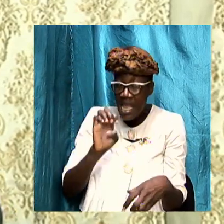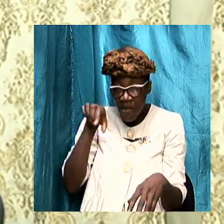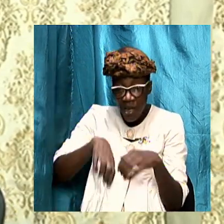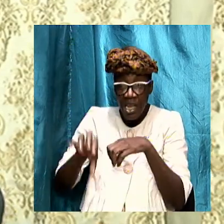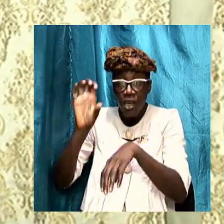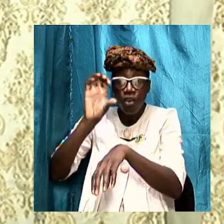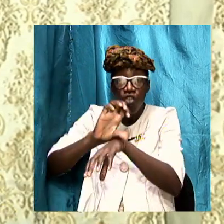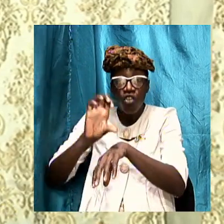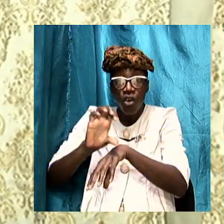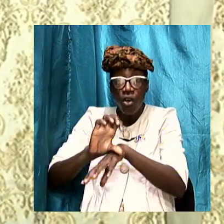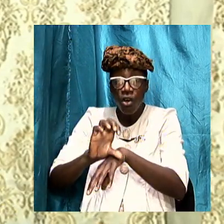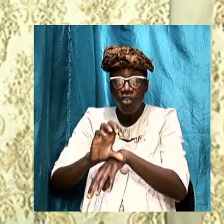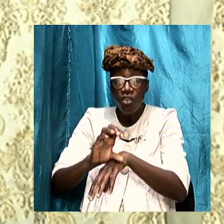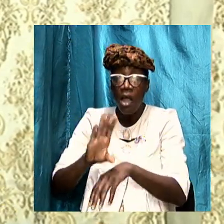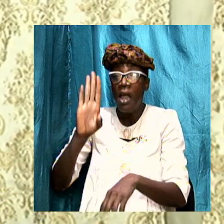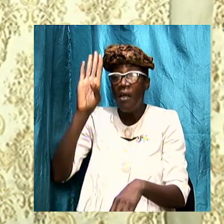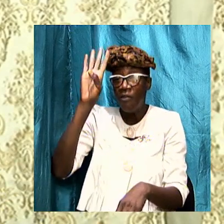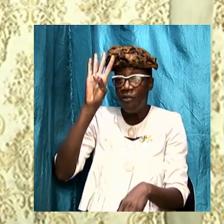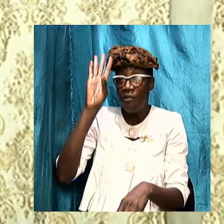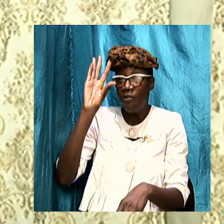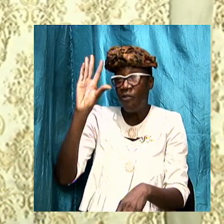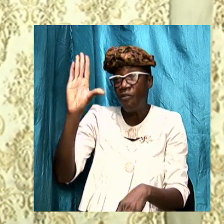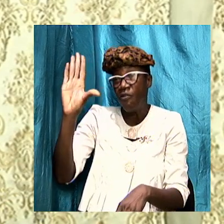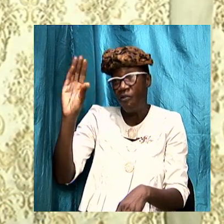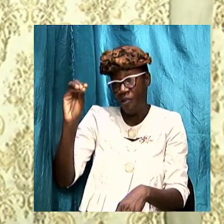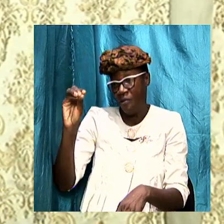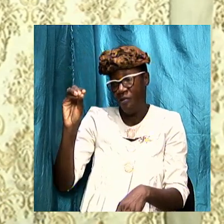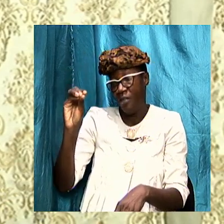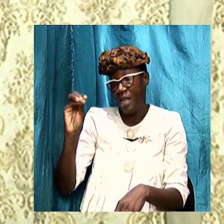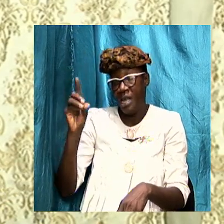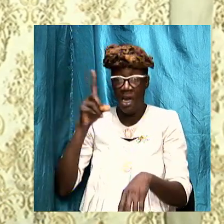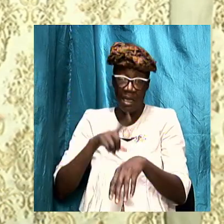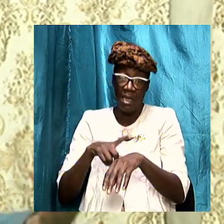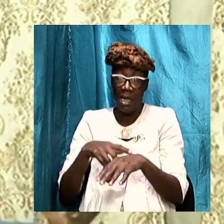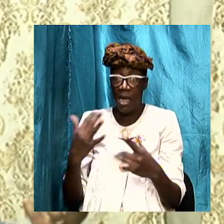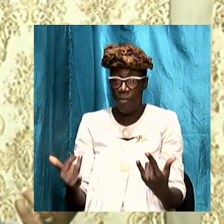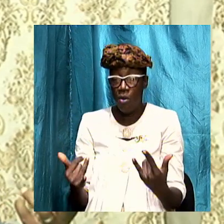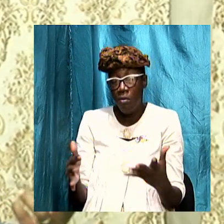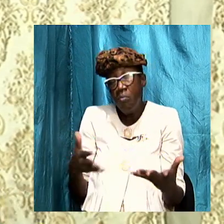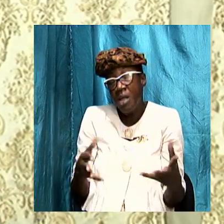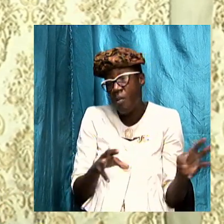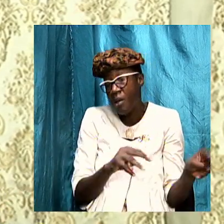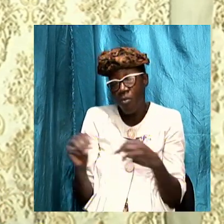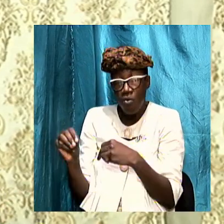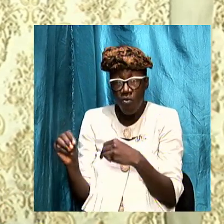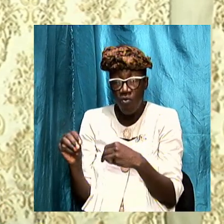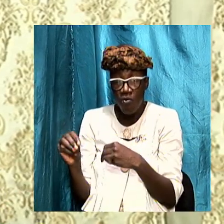because 50 at a time now it might be removed in terms of the restrictions